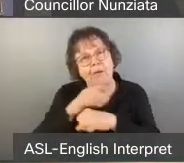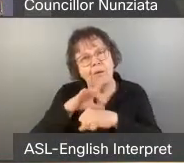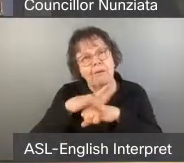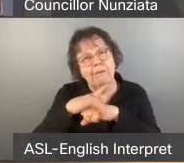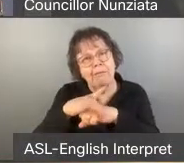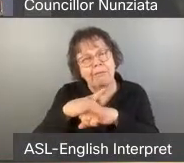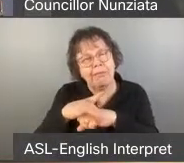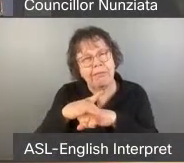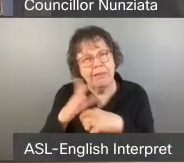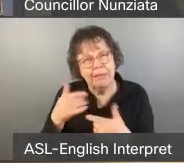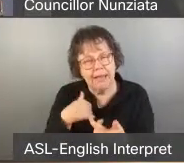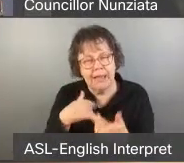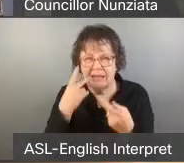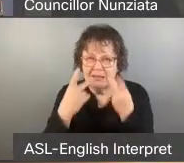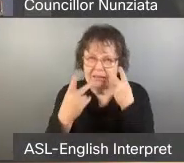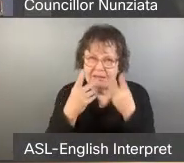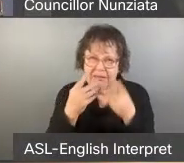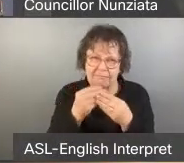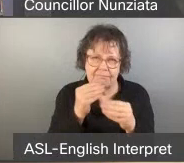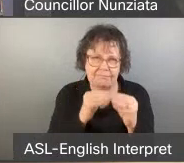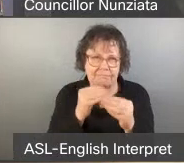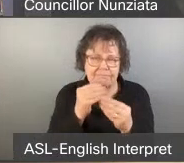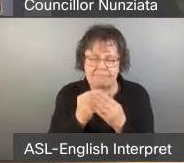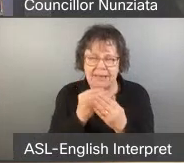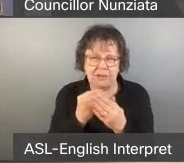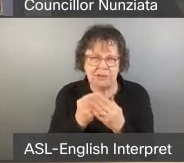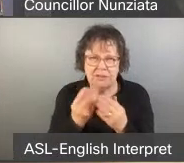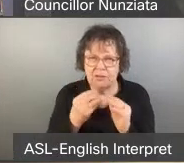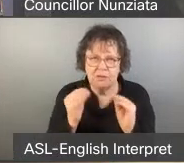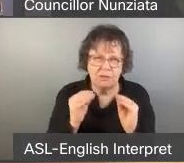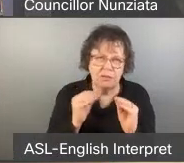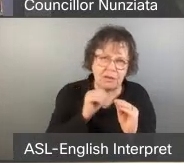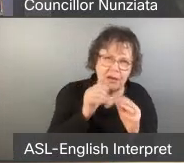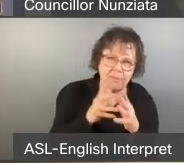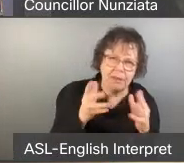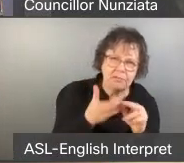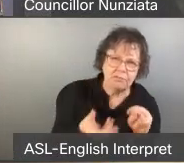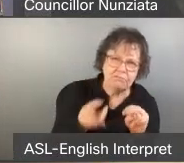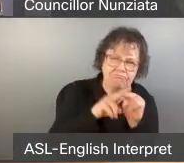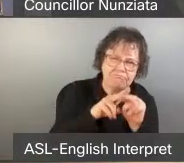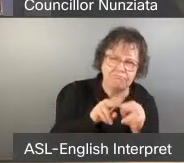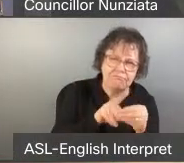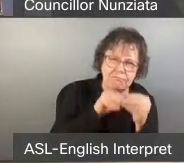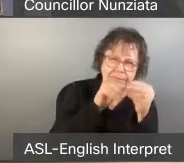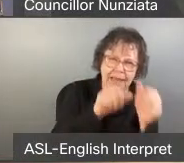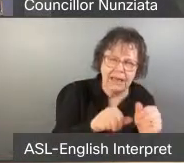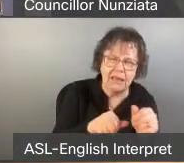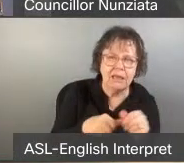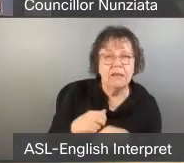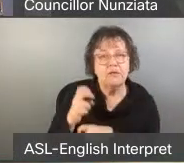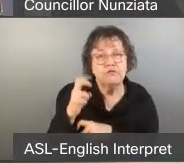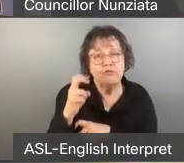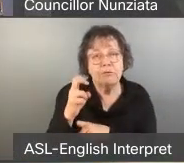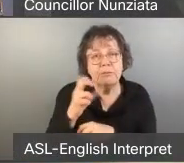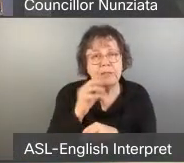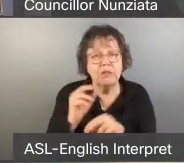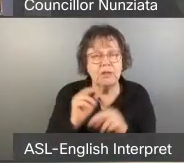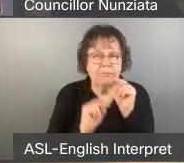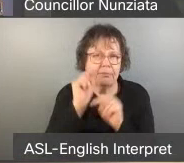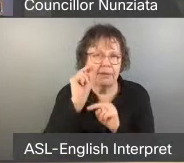In looking at the budget, there isn't much in the way of increased funding for climate action. In particular, transportation and buildings are